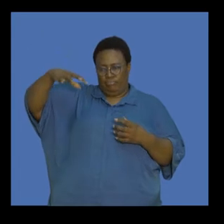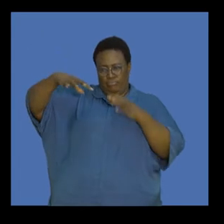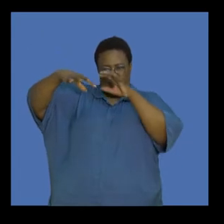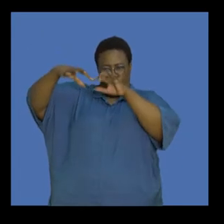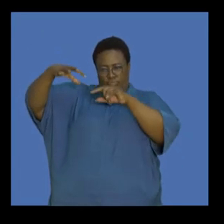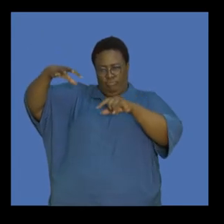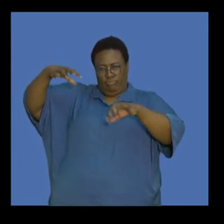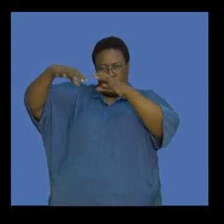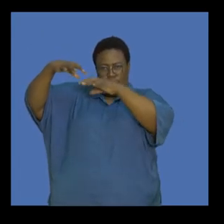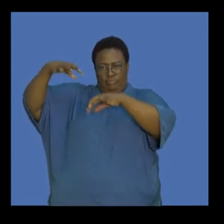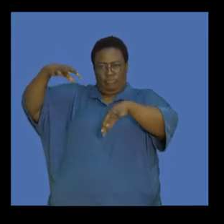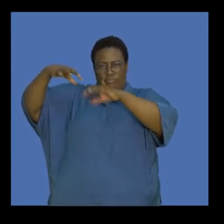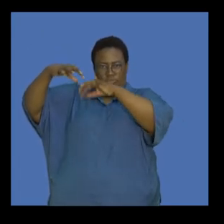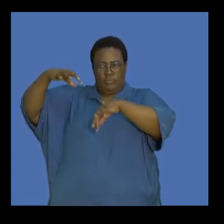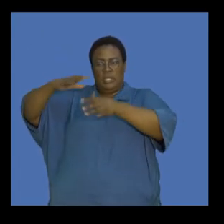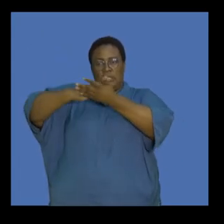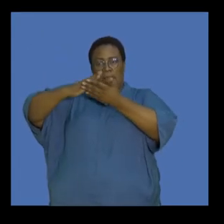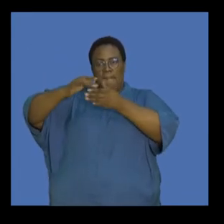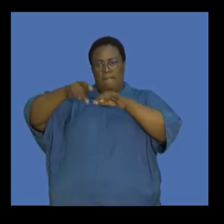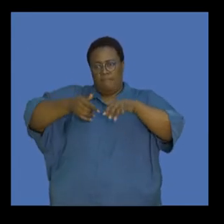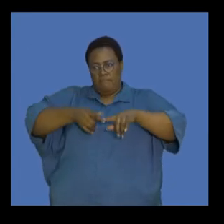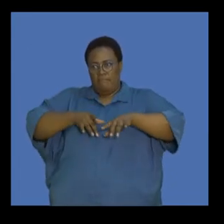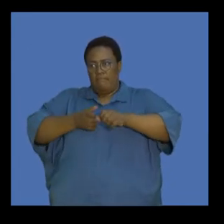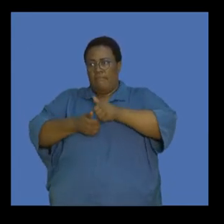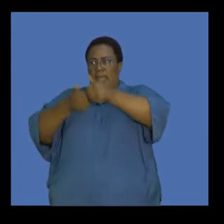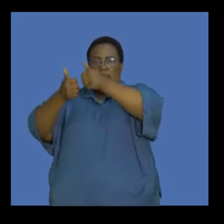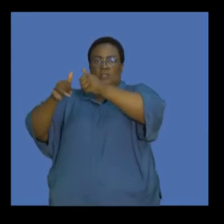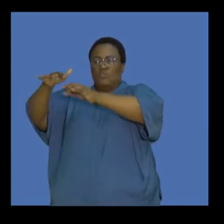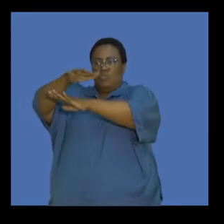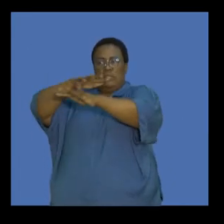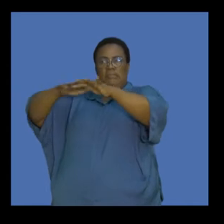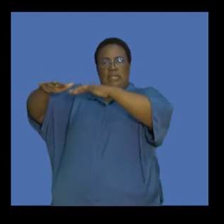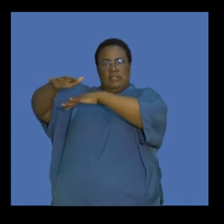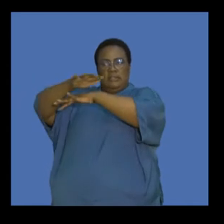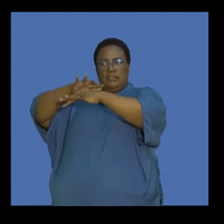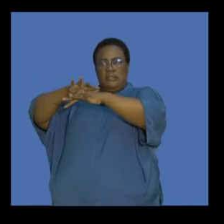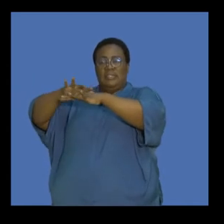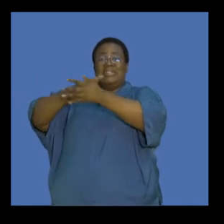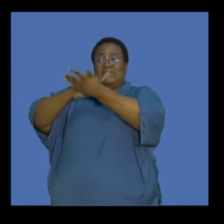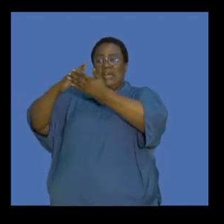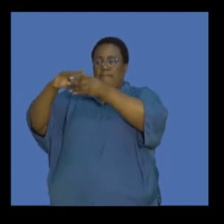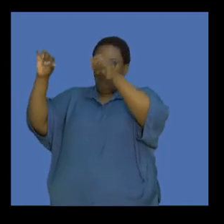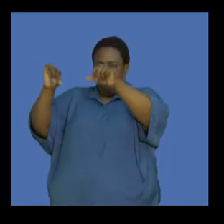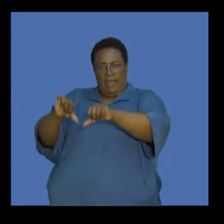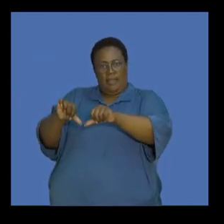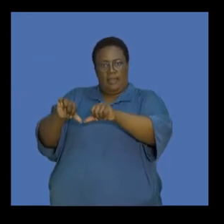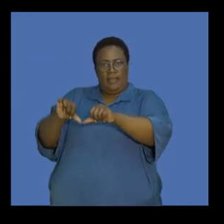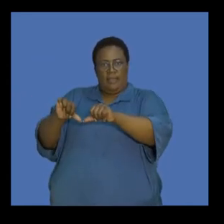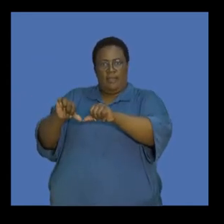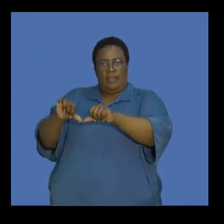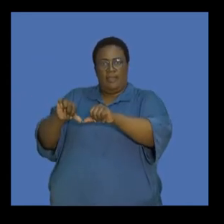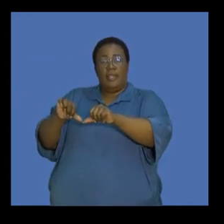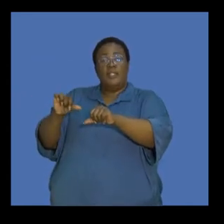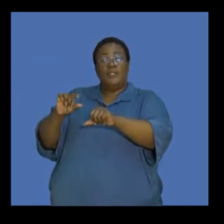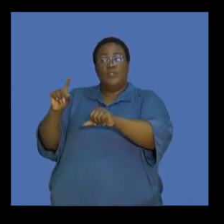the Earth. Some of that escapes back into the space, but some of that is then reflected back onto the